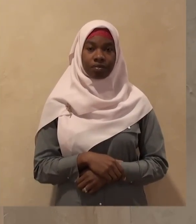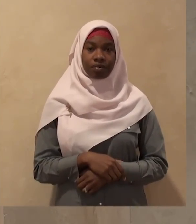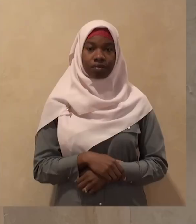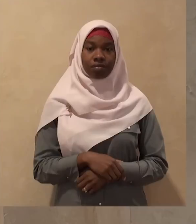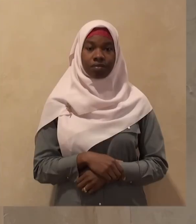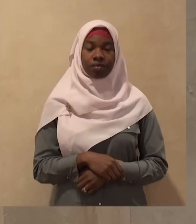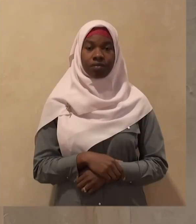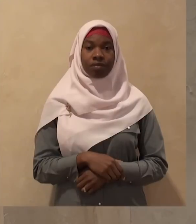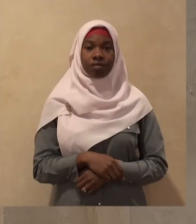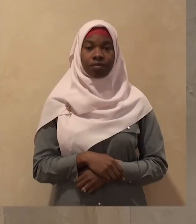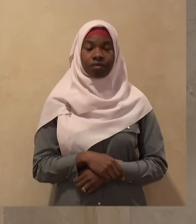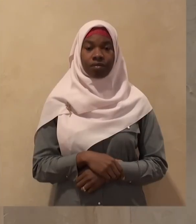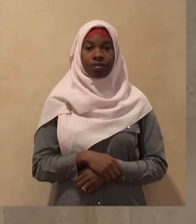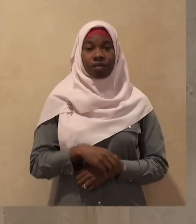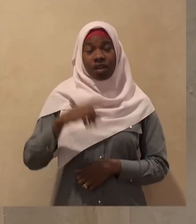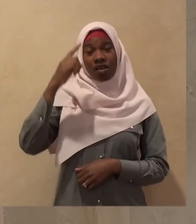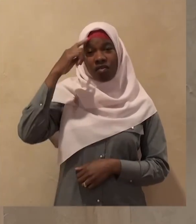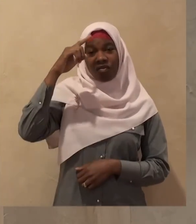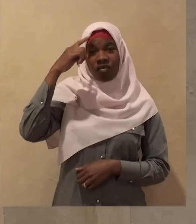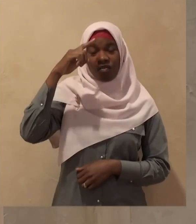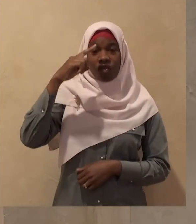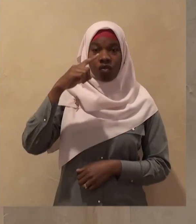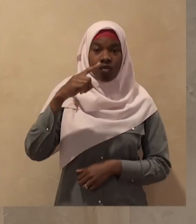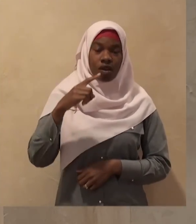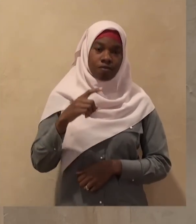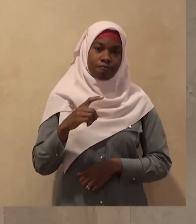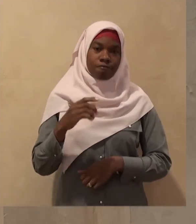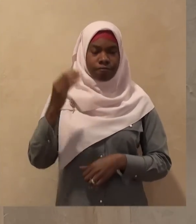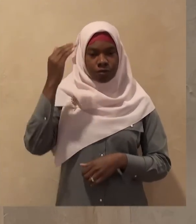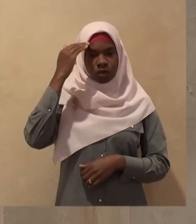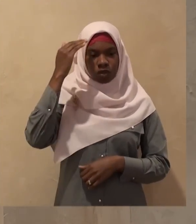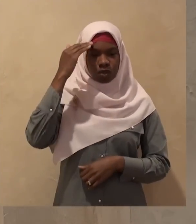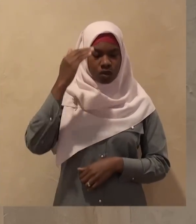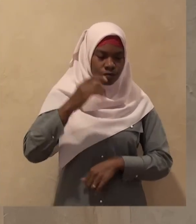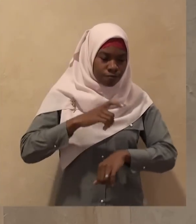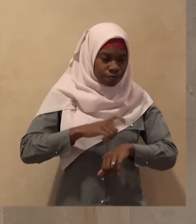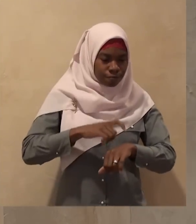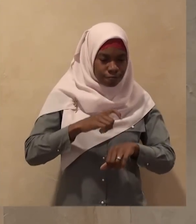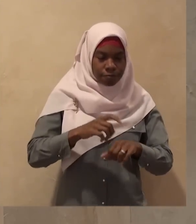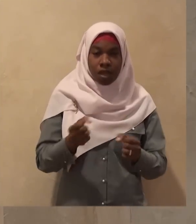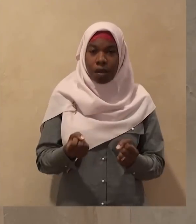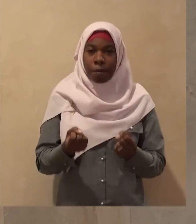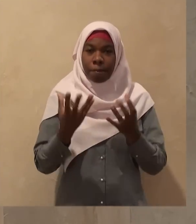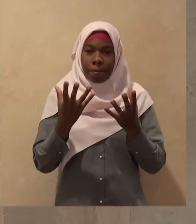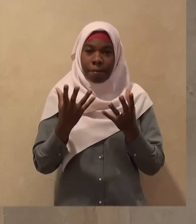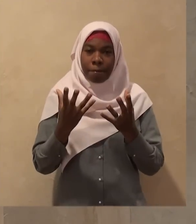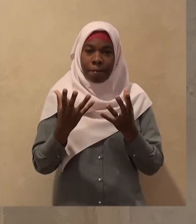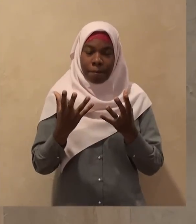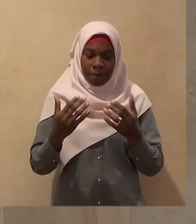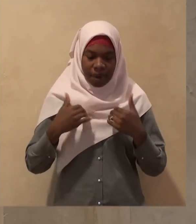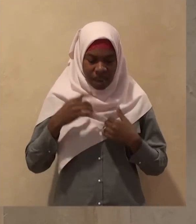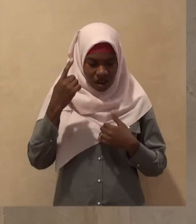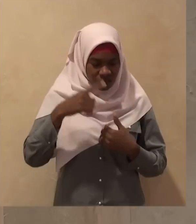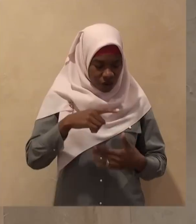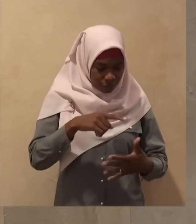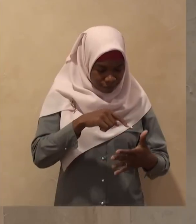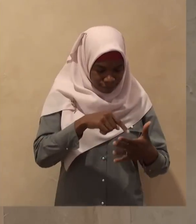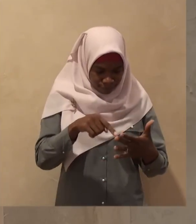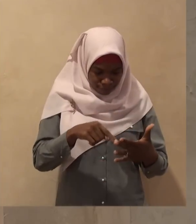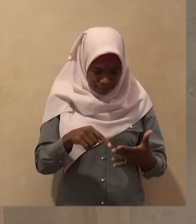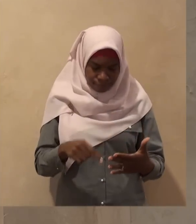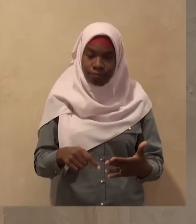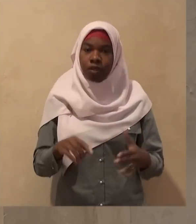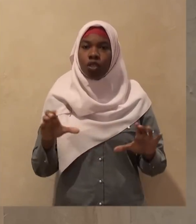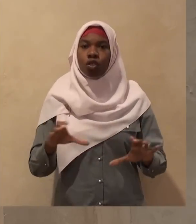his time he can spend maximum of his time for ibadah during the blessed month of Ramadan coming